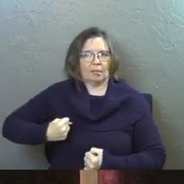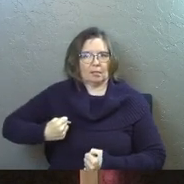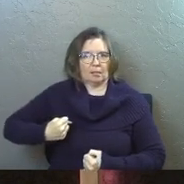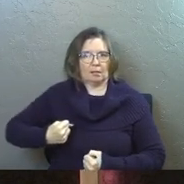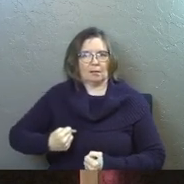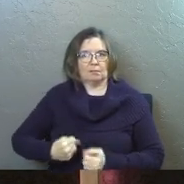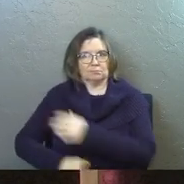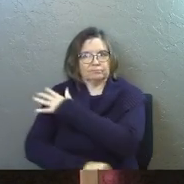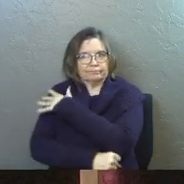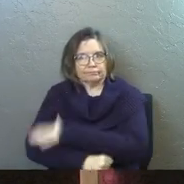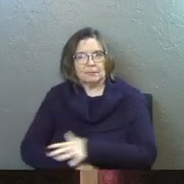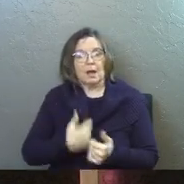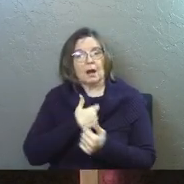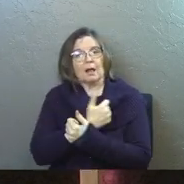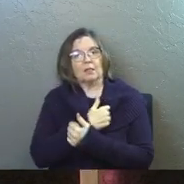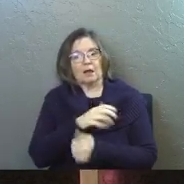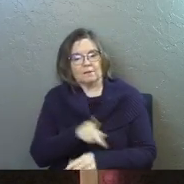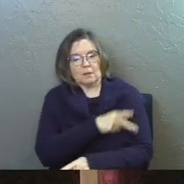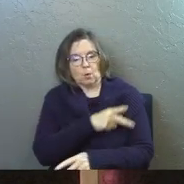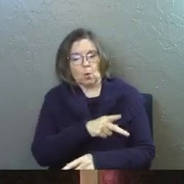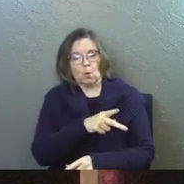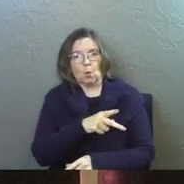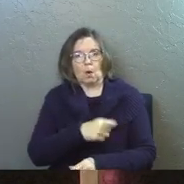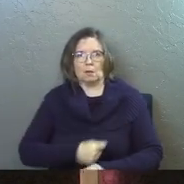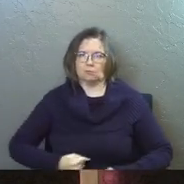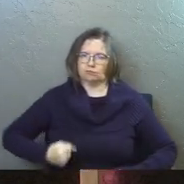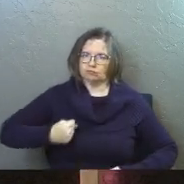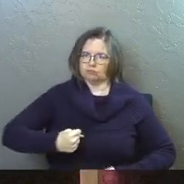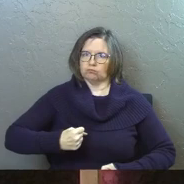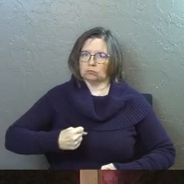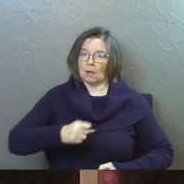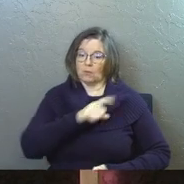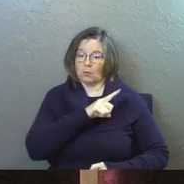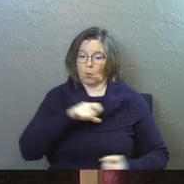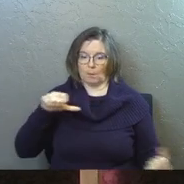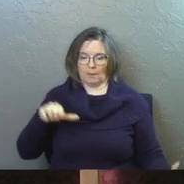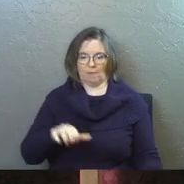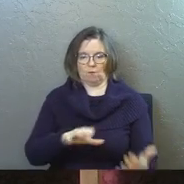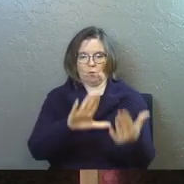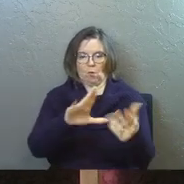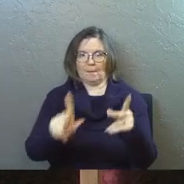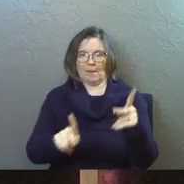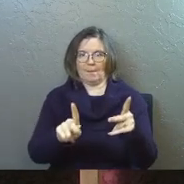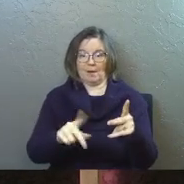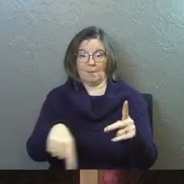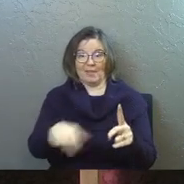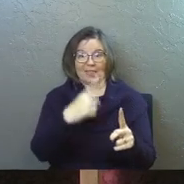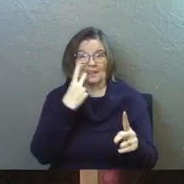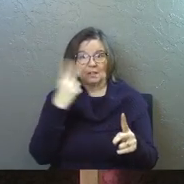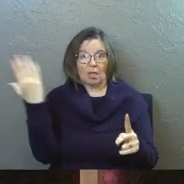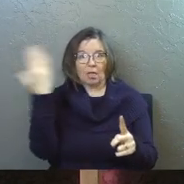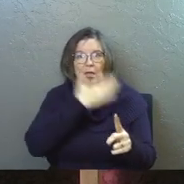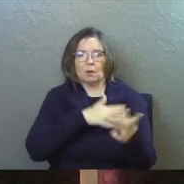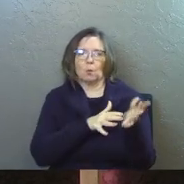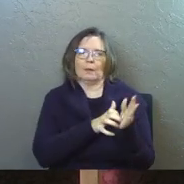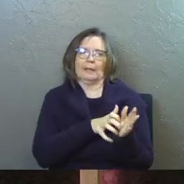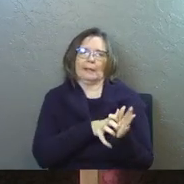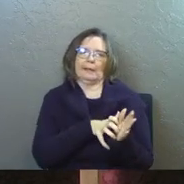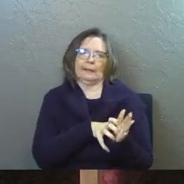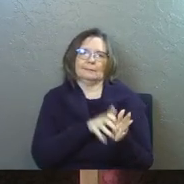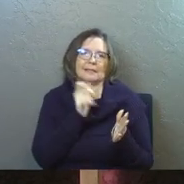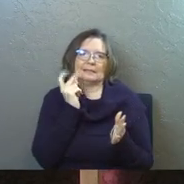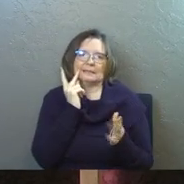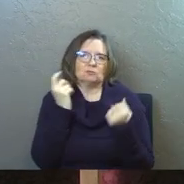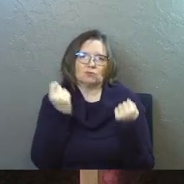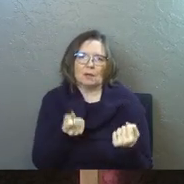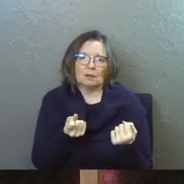And I love the poetry here. It's saying the arm of the Lord was before people, but all they saw was weakness. The